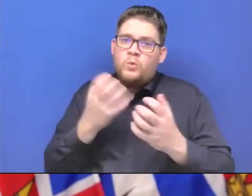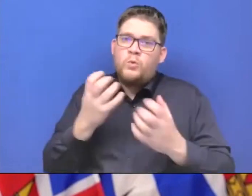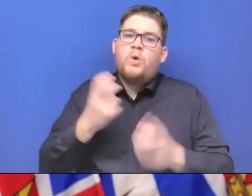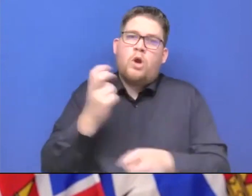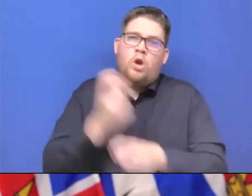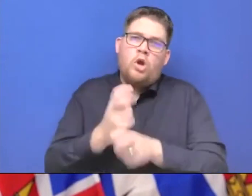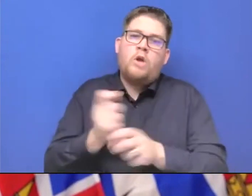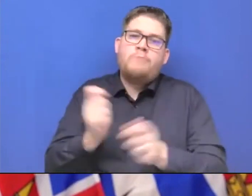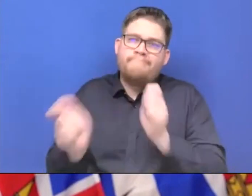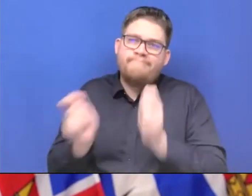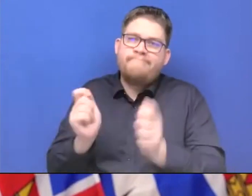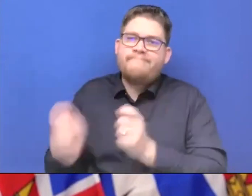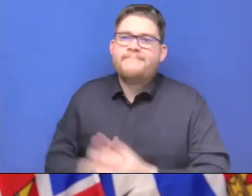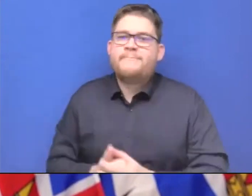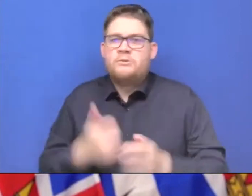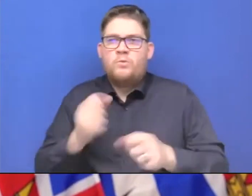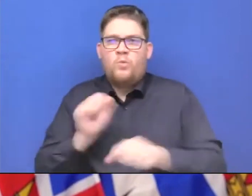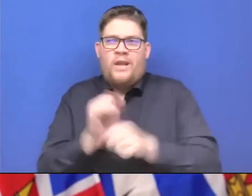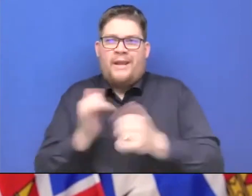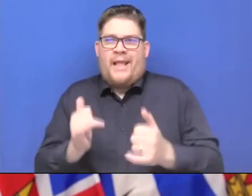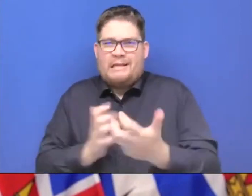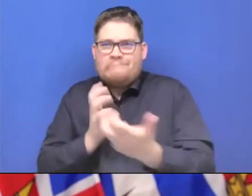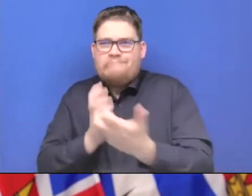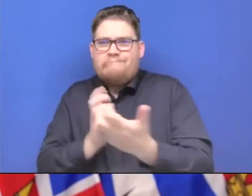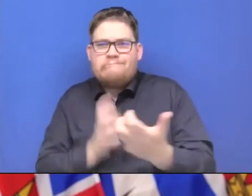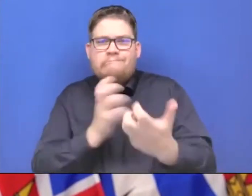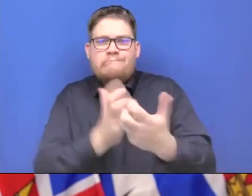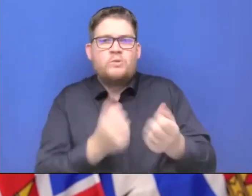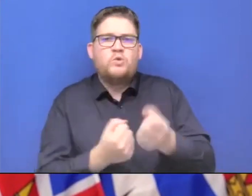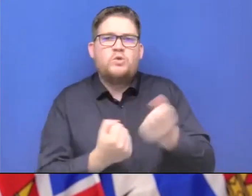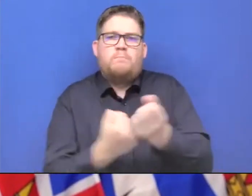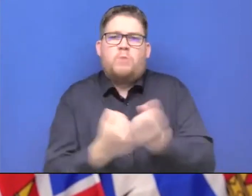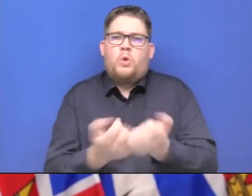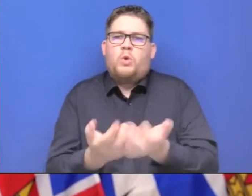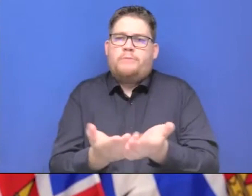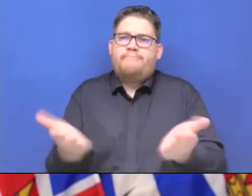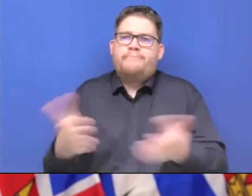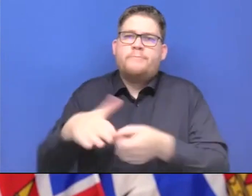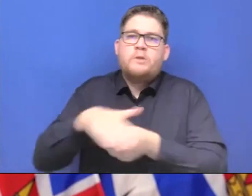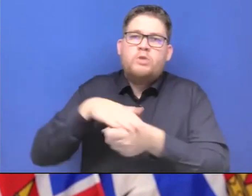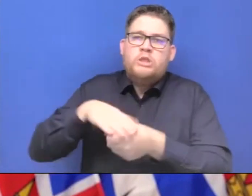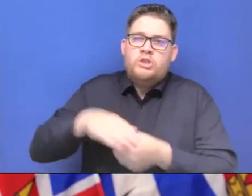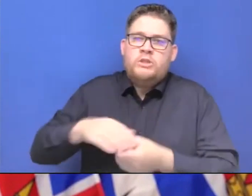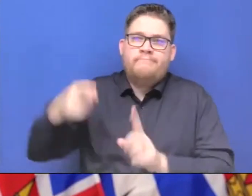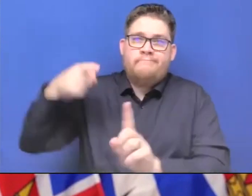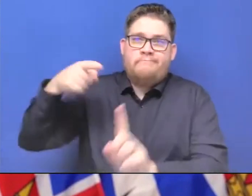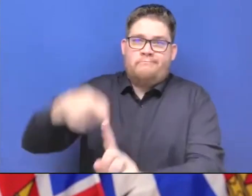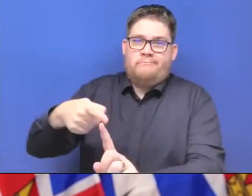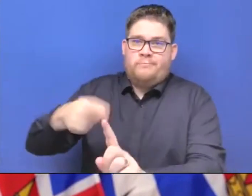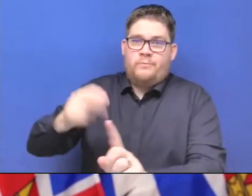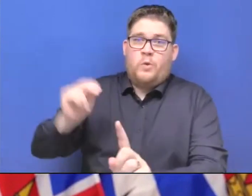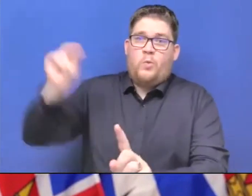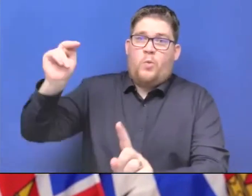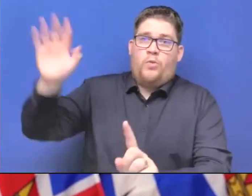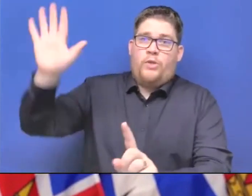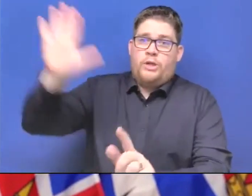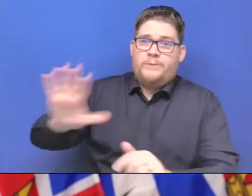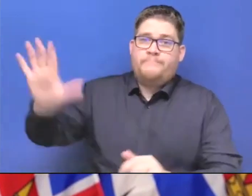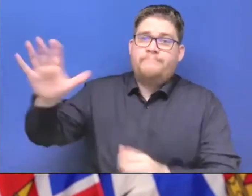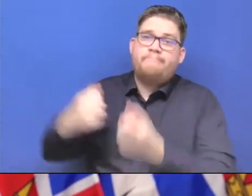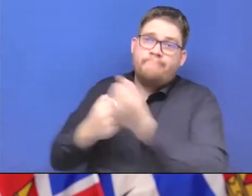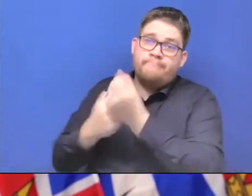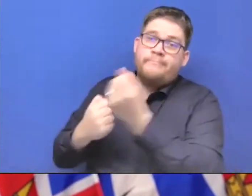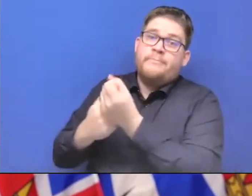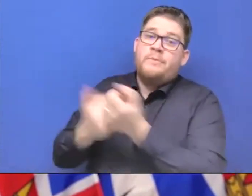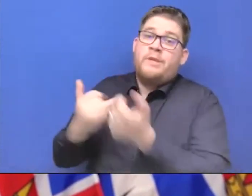to deal with that and supporting regions in particular in this case, as we have for northern health, we have for interior